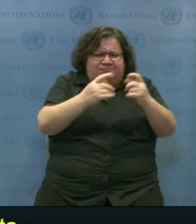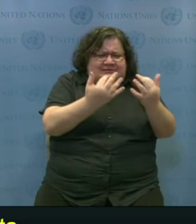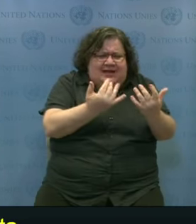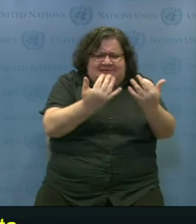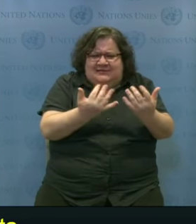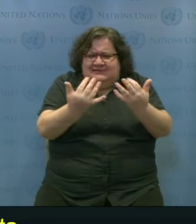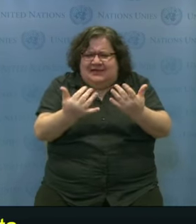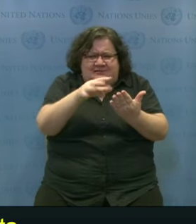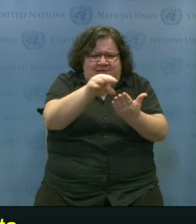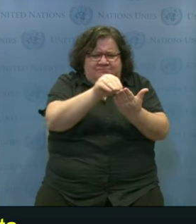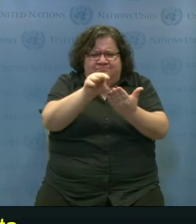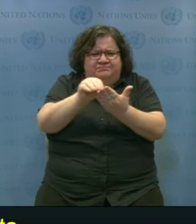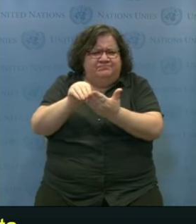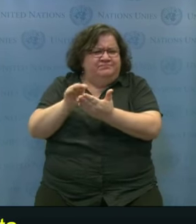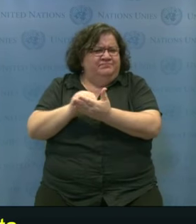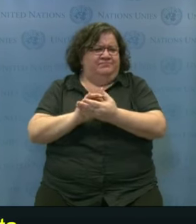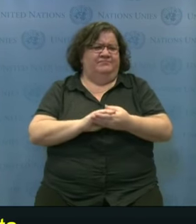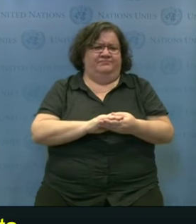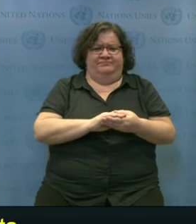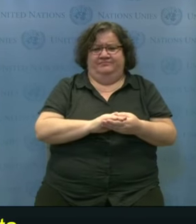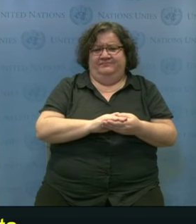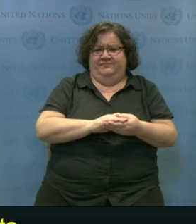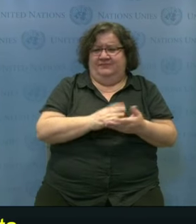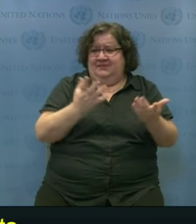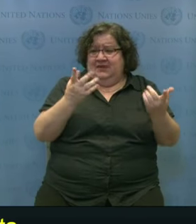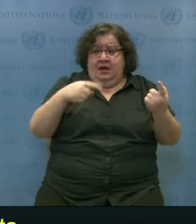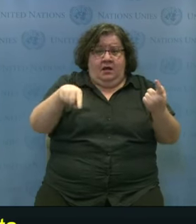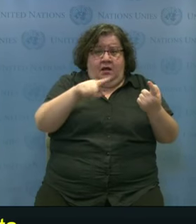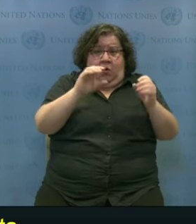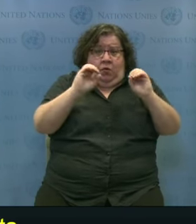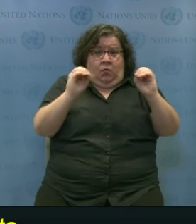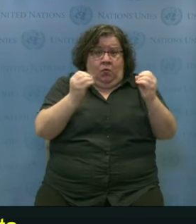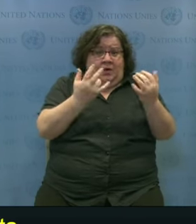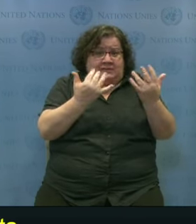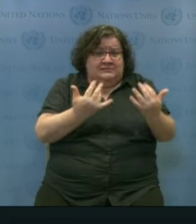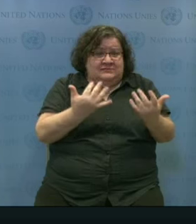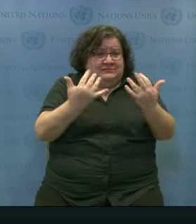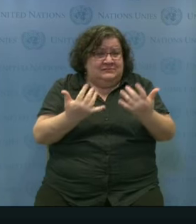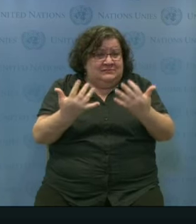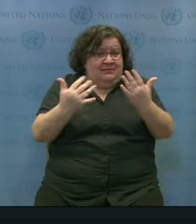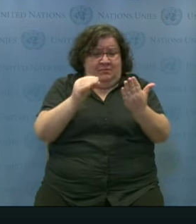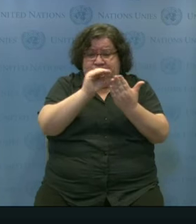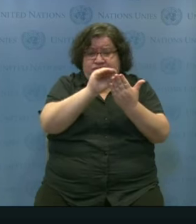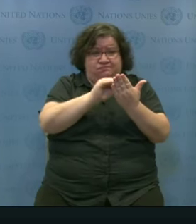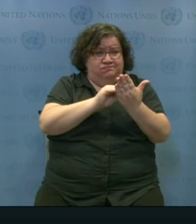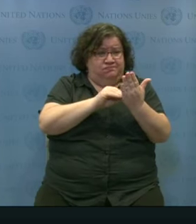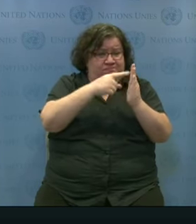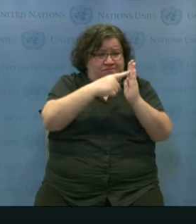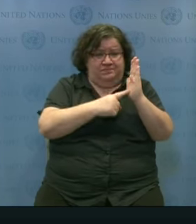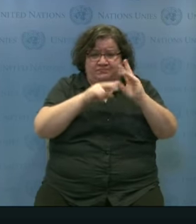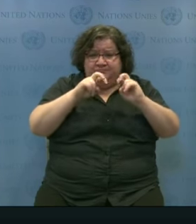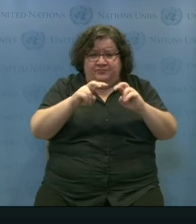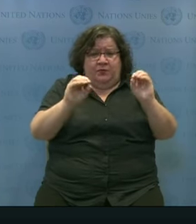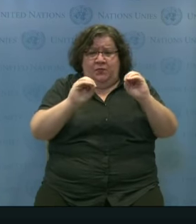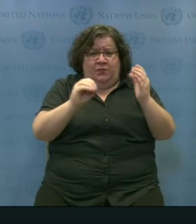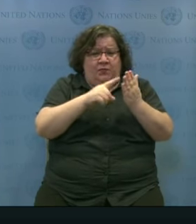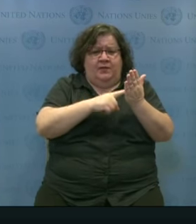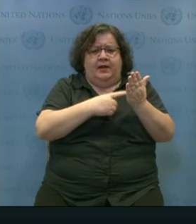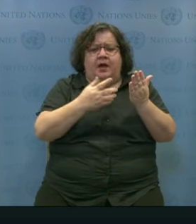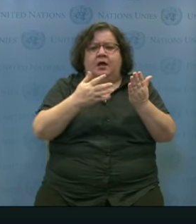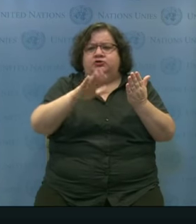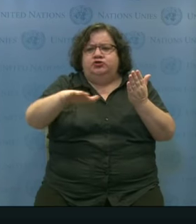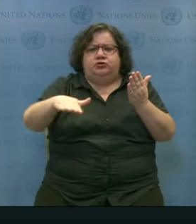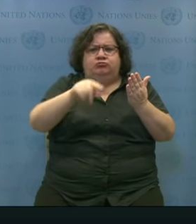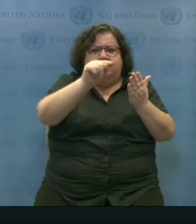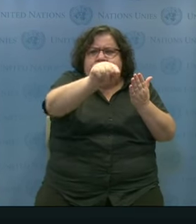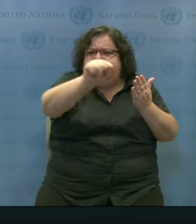are, and they are counted, we cannot systematically include persons with disabilities.